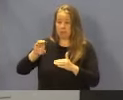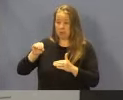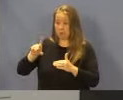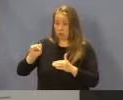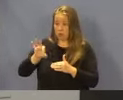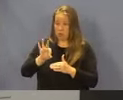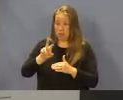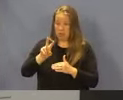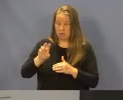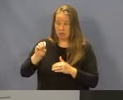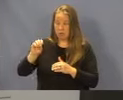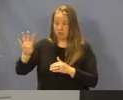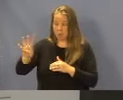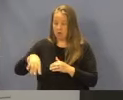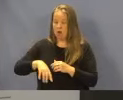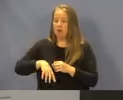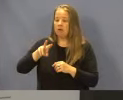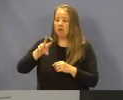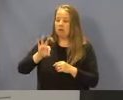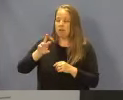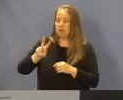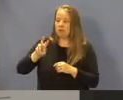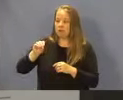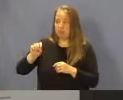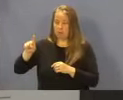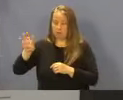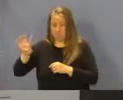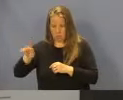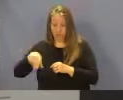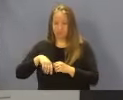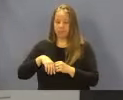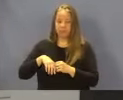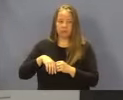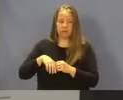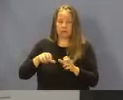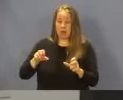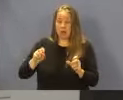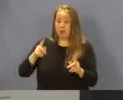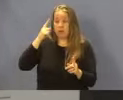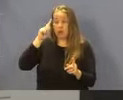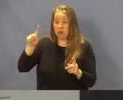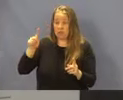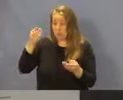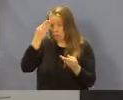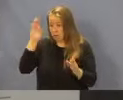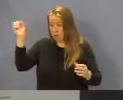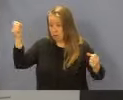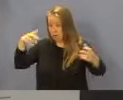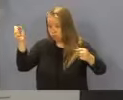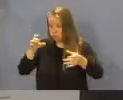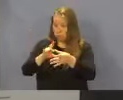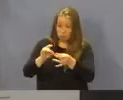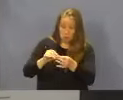92004 and 92014. An opportunity for public comments was held on May